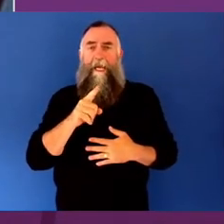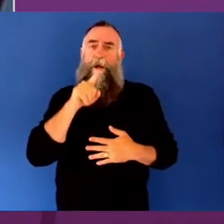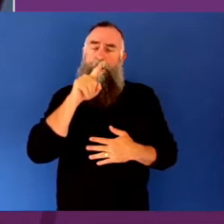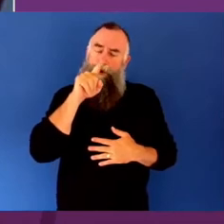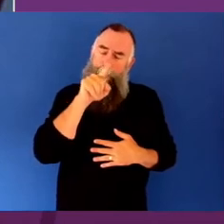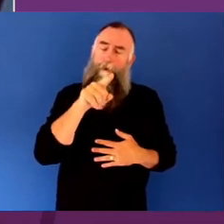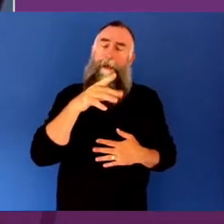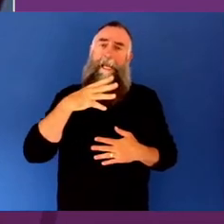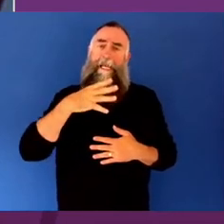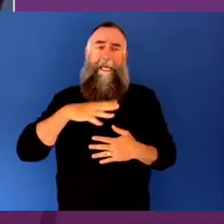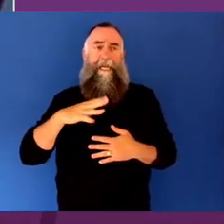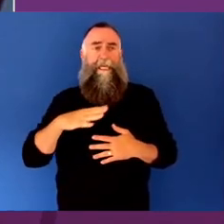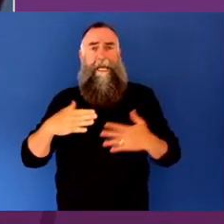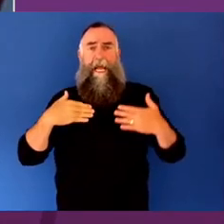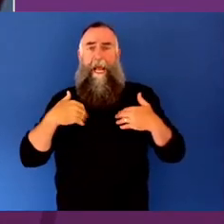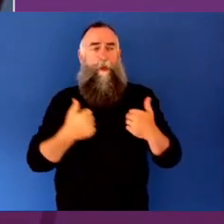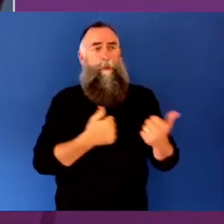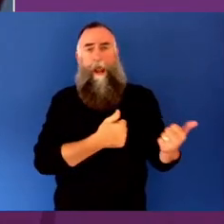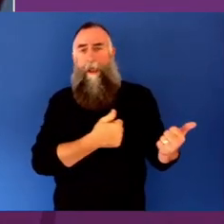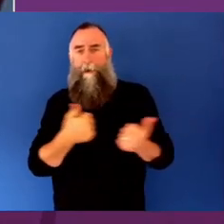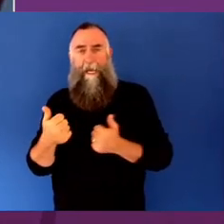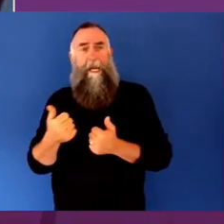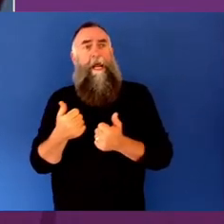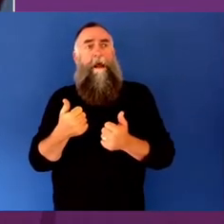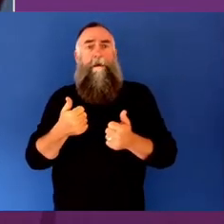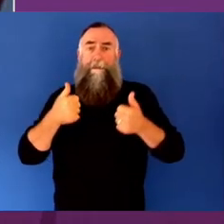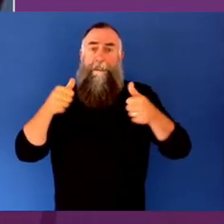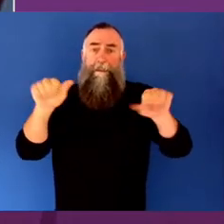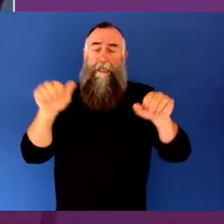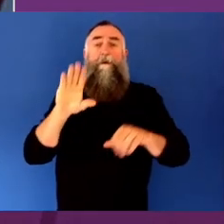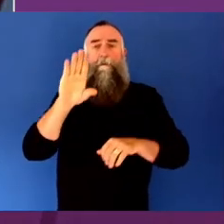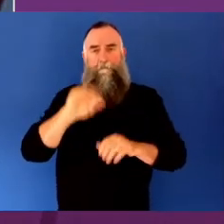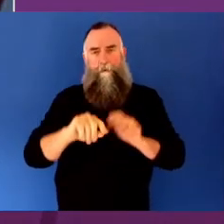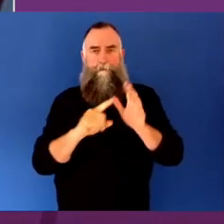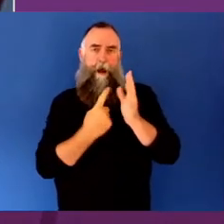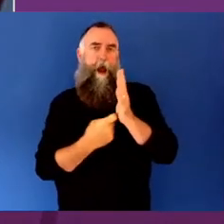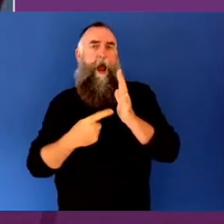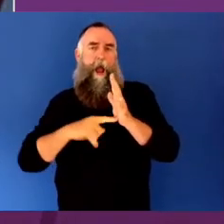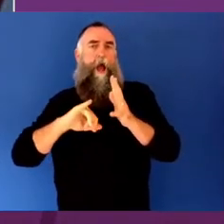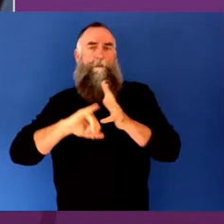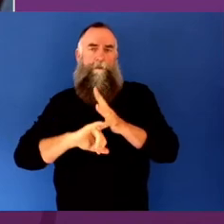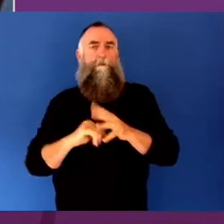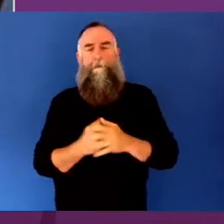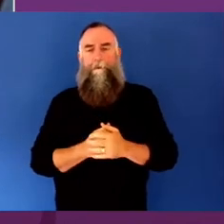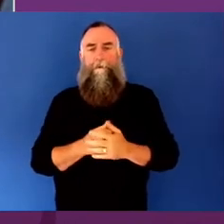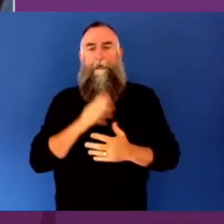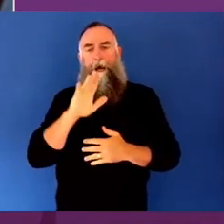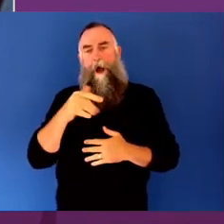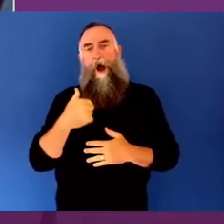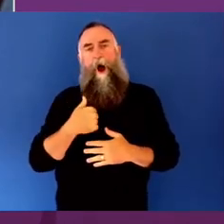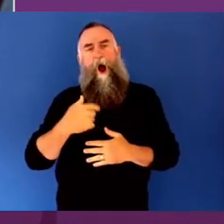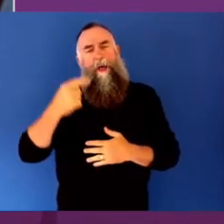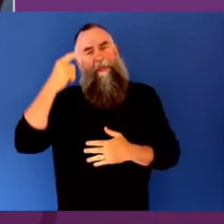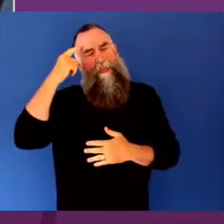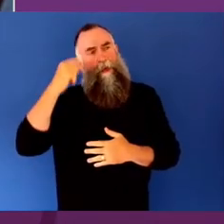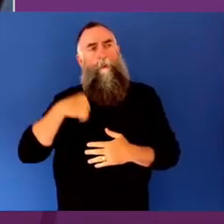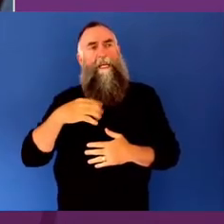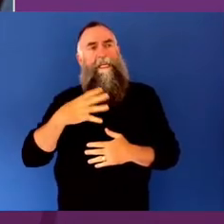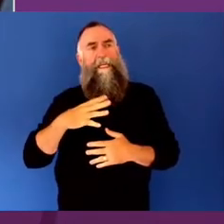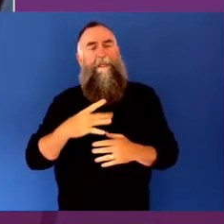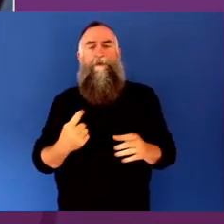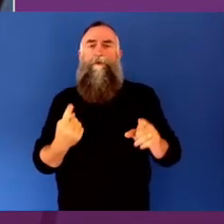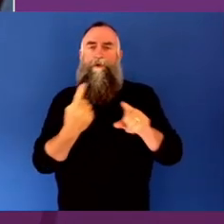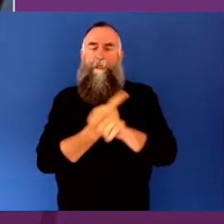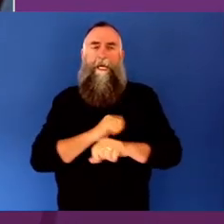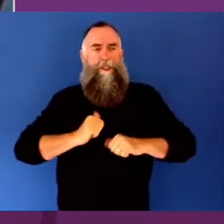arts and being proactively creative in your life. I think that we need to broaden our definition of what arts and